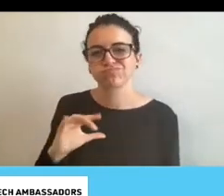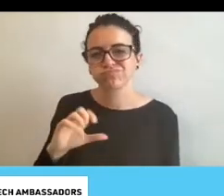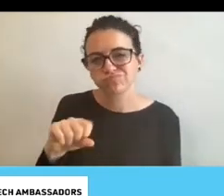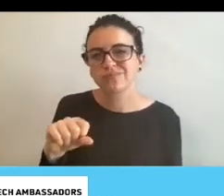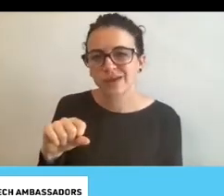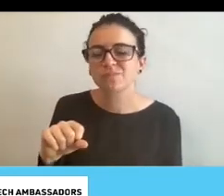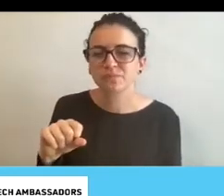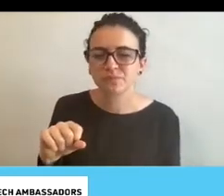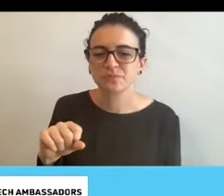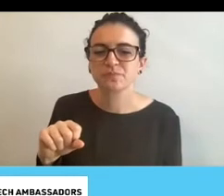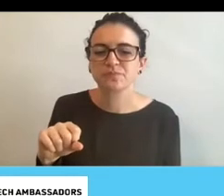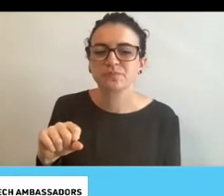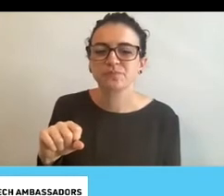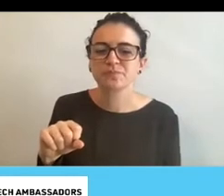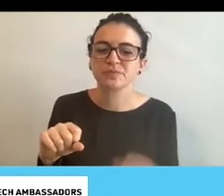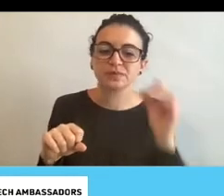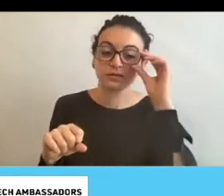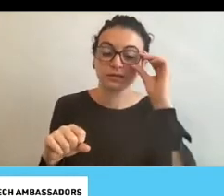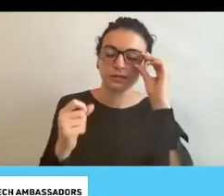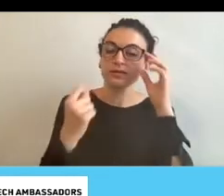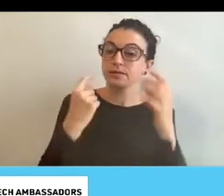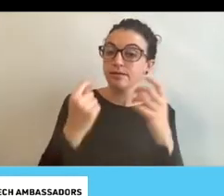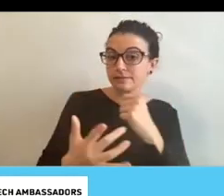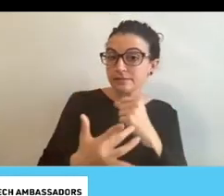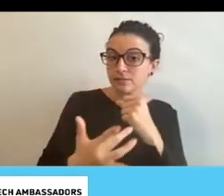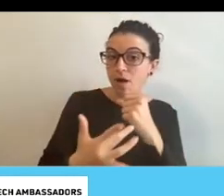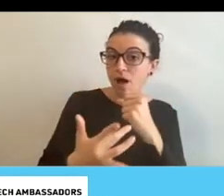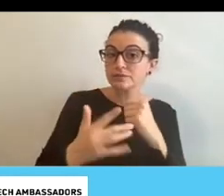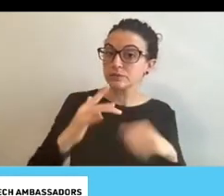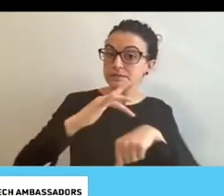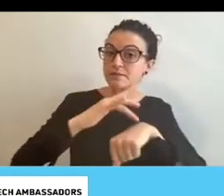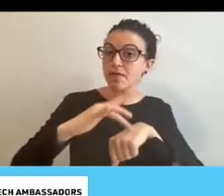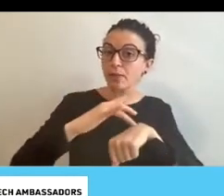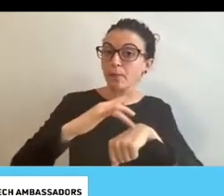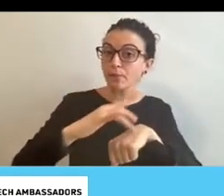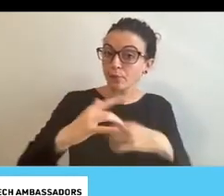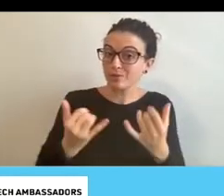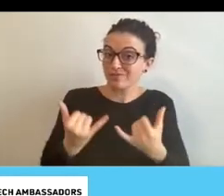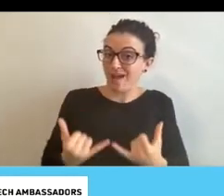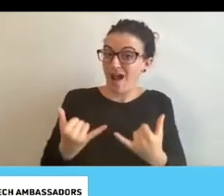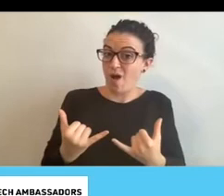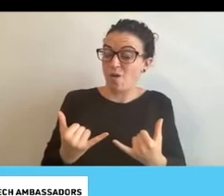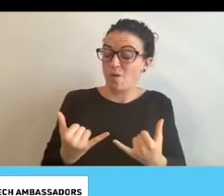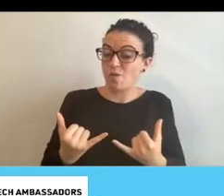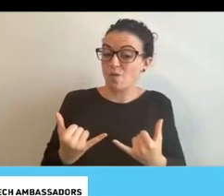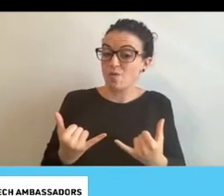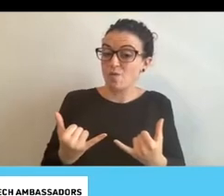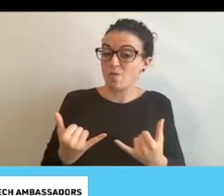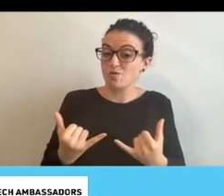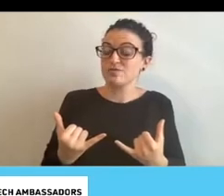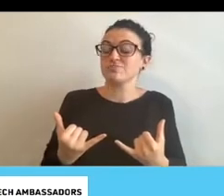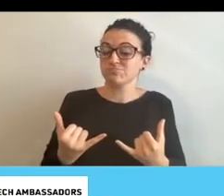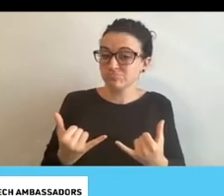The technology that's available today is